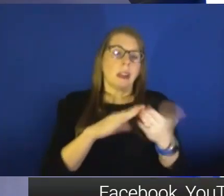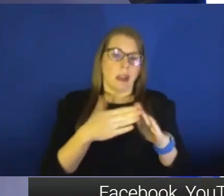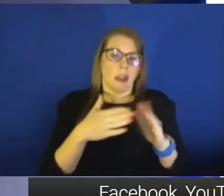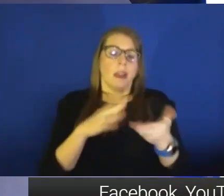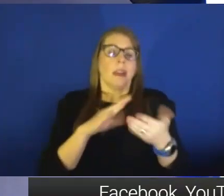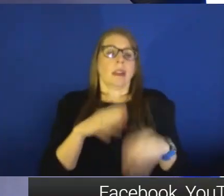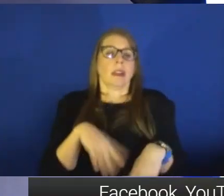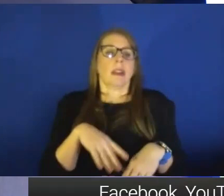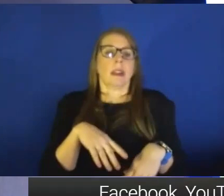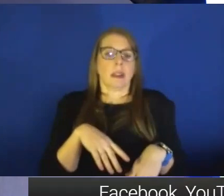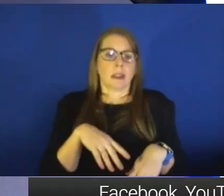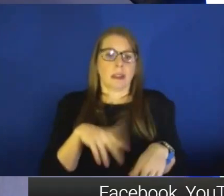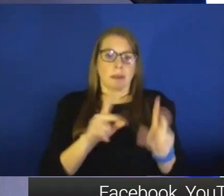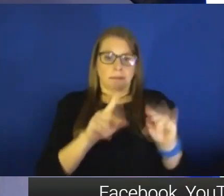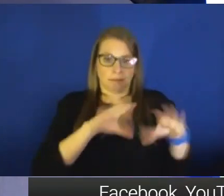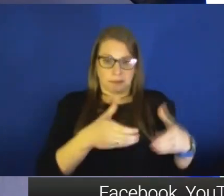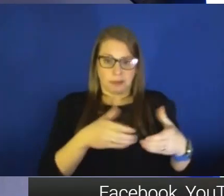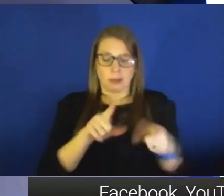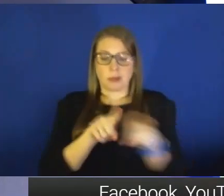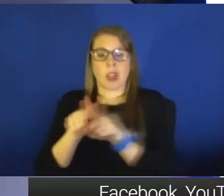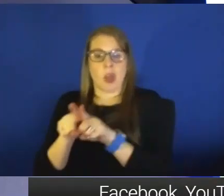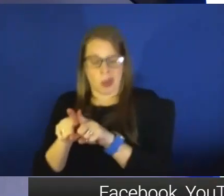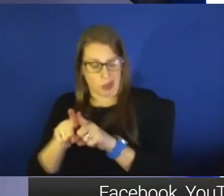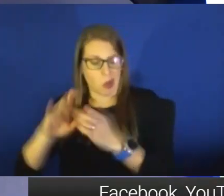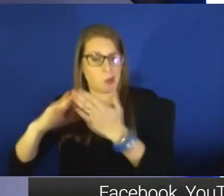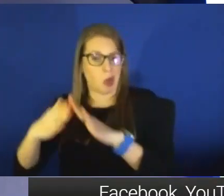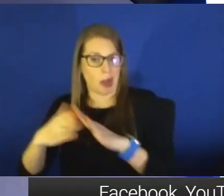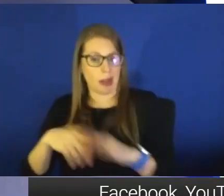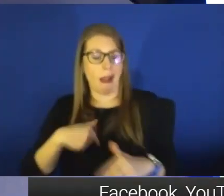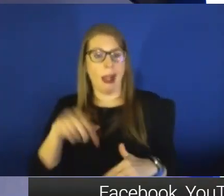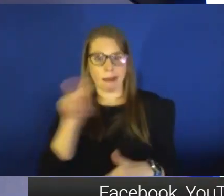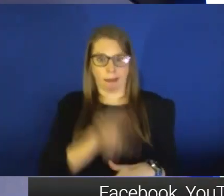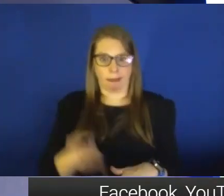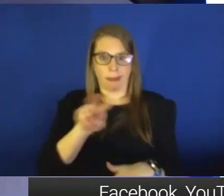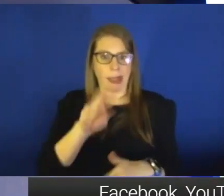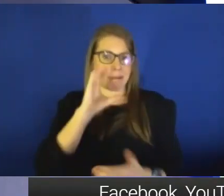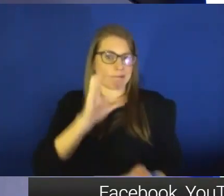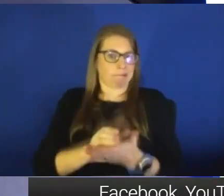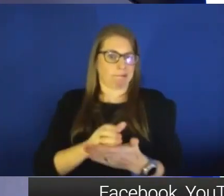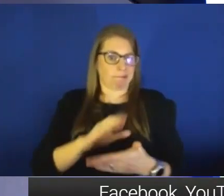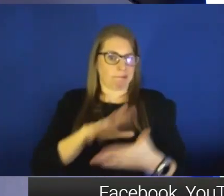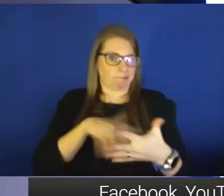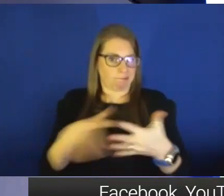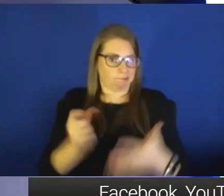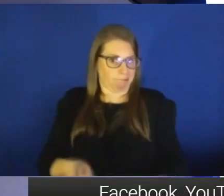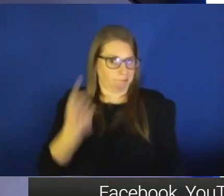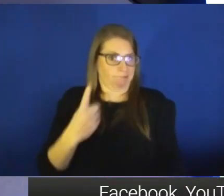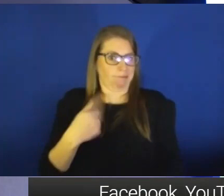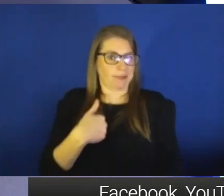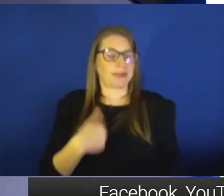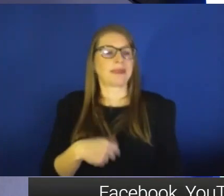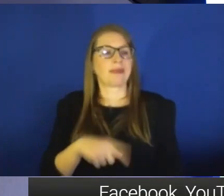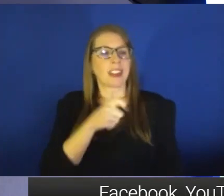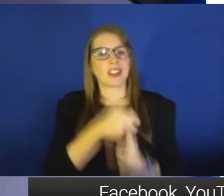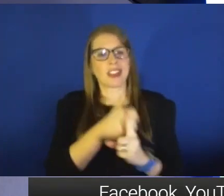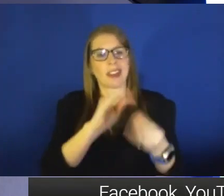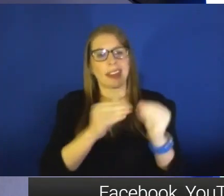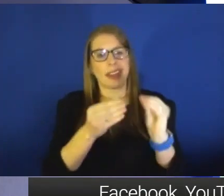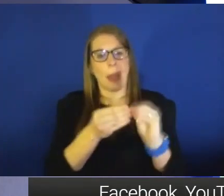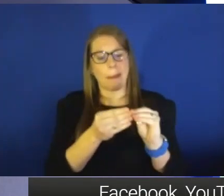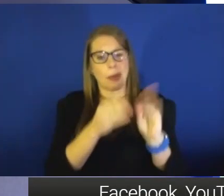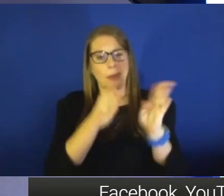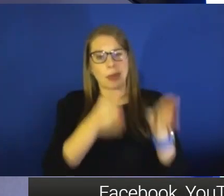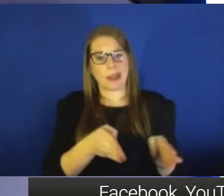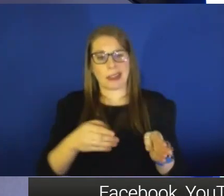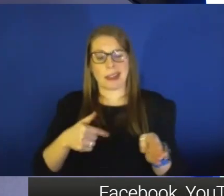can totally read and understand, okay? So you're our numbers person, but you break it down with Swiss cheese. I'm totally